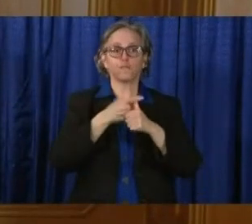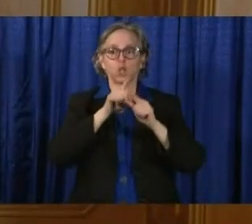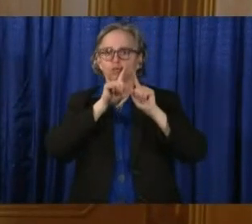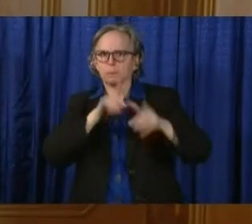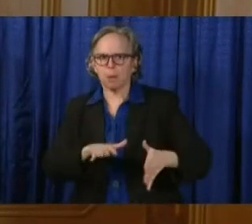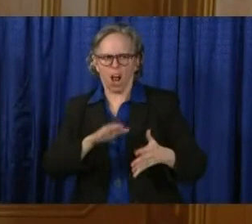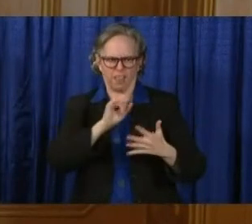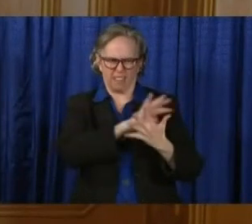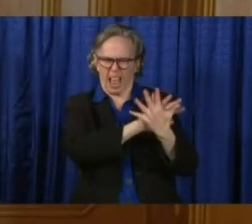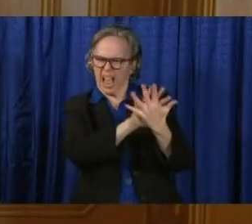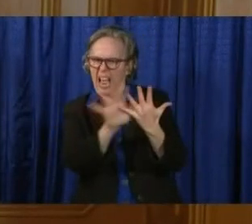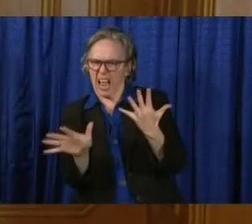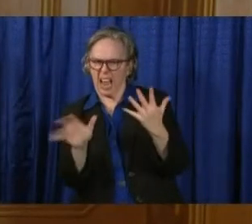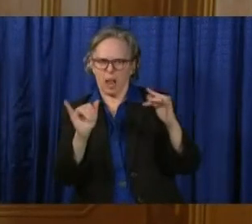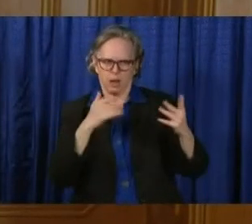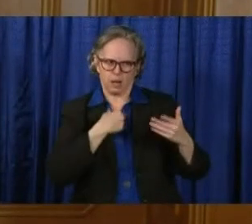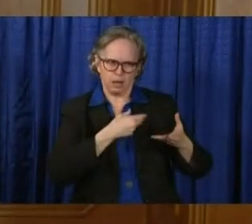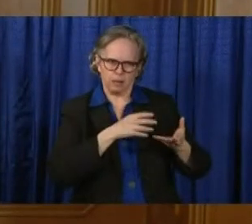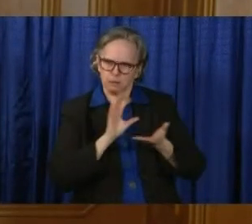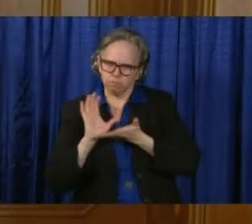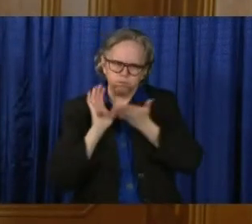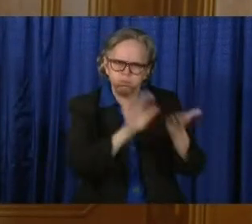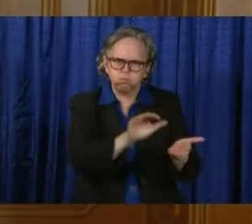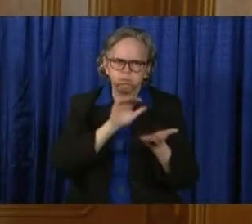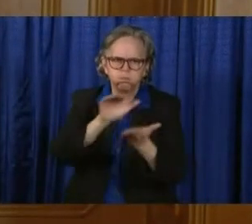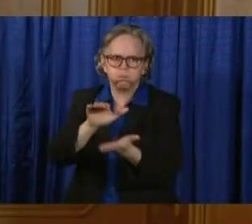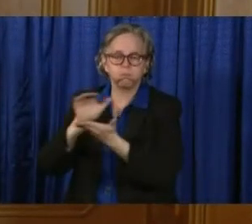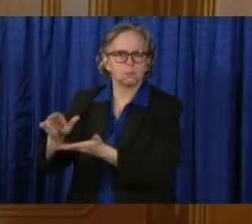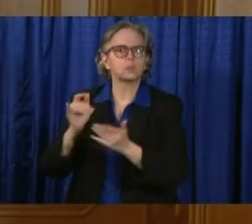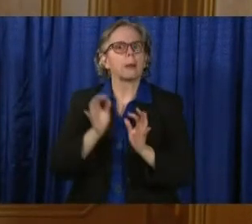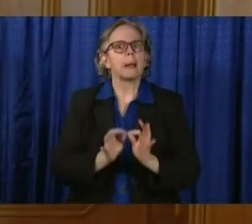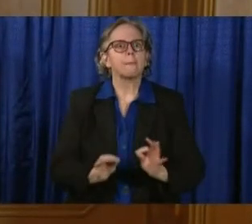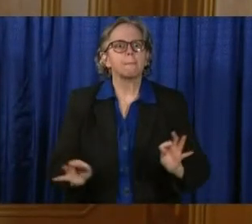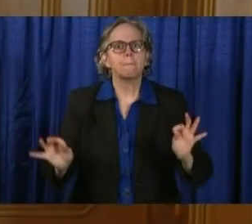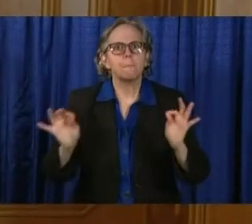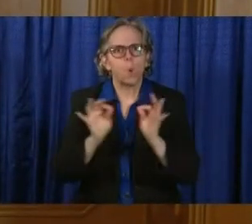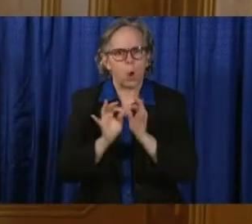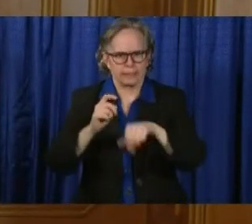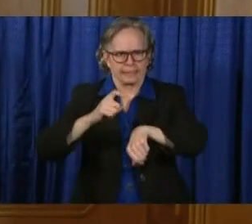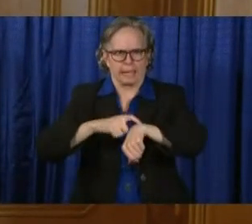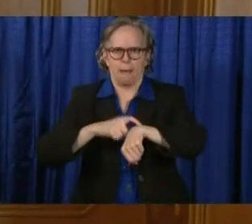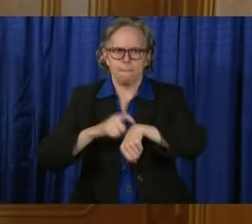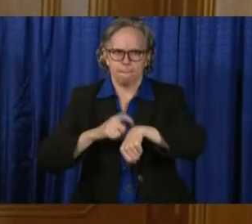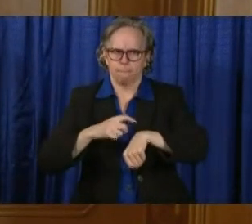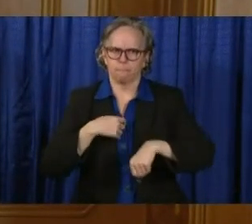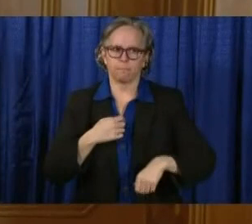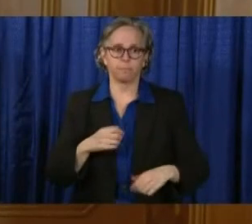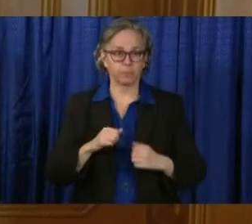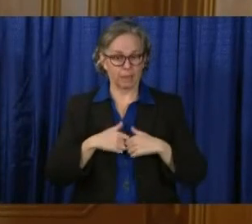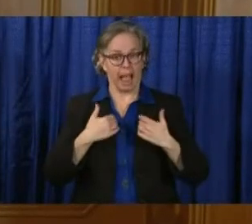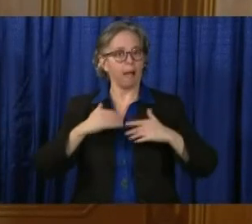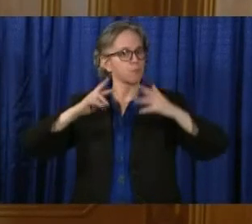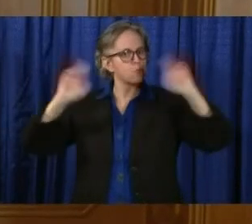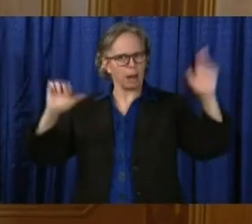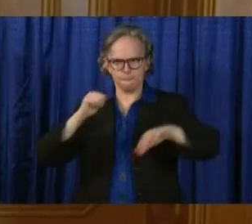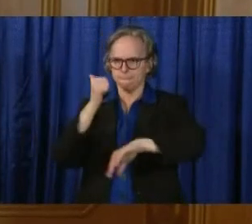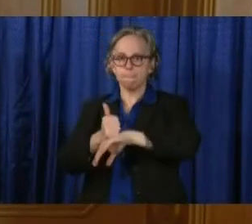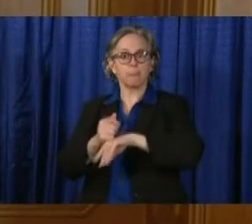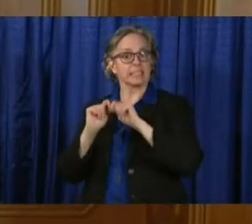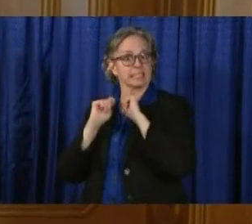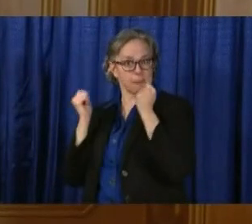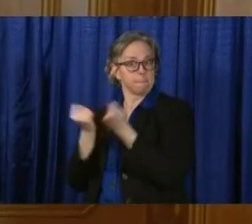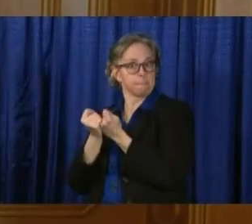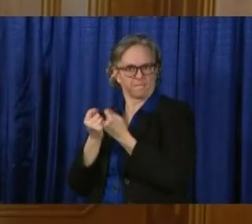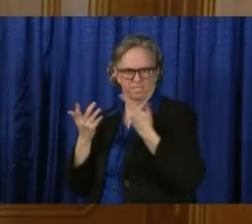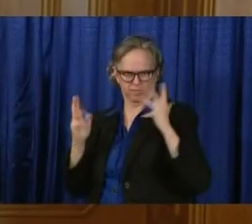This is all very, very important. We have put together a team derived from the